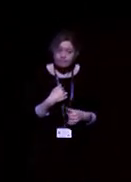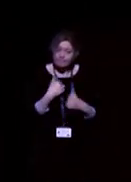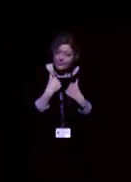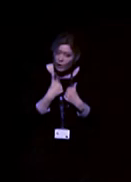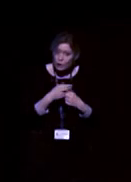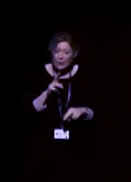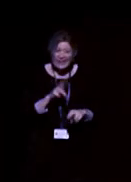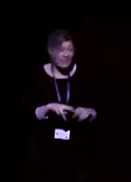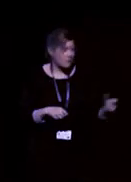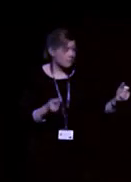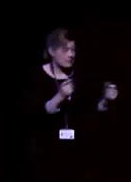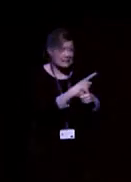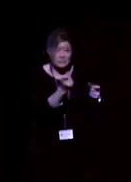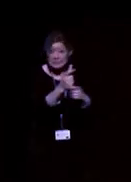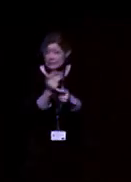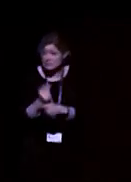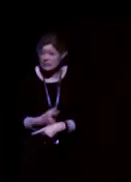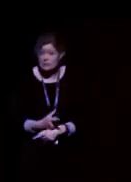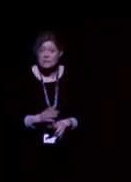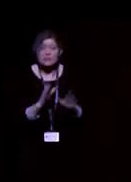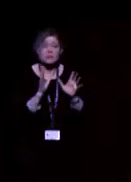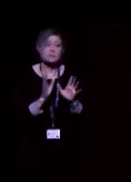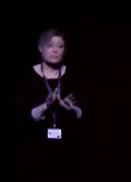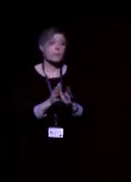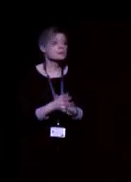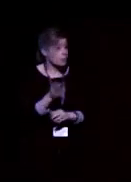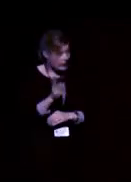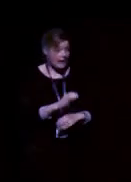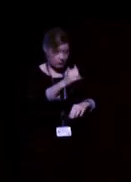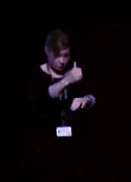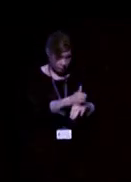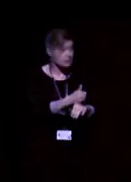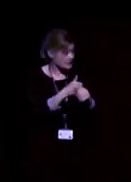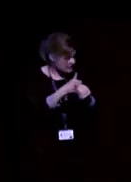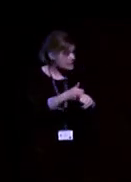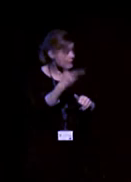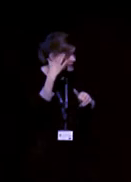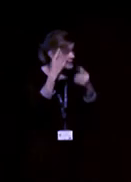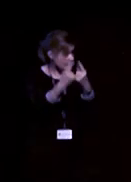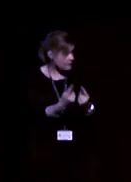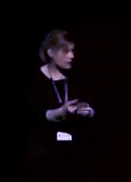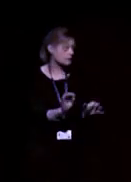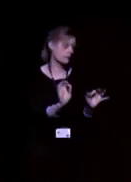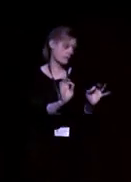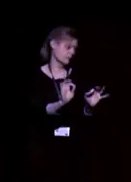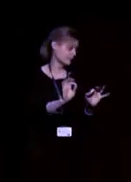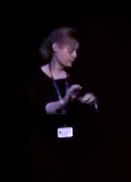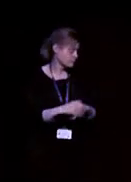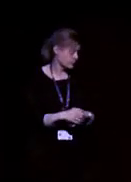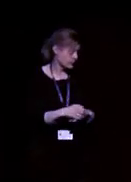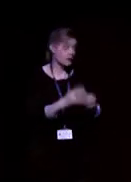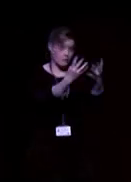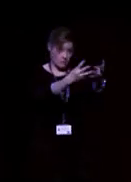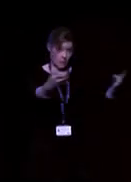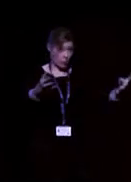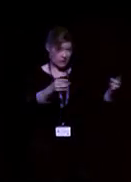the conversation. So again, for him, an assistive listening device is a great option. He can't hear the people over the